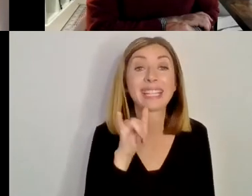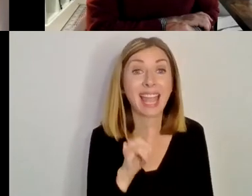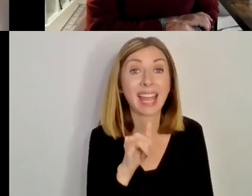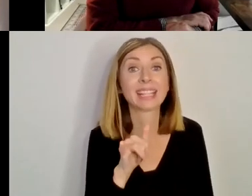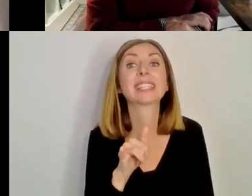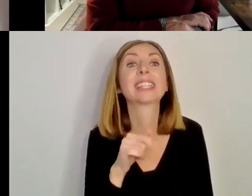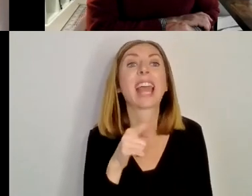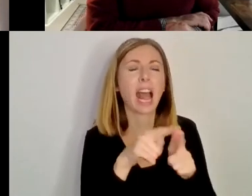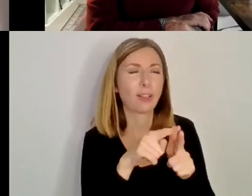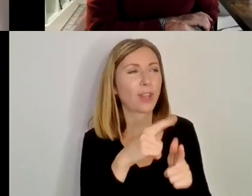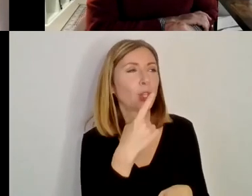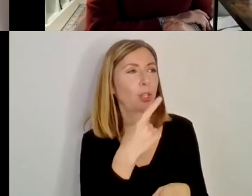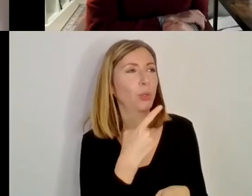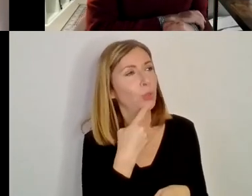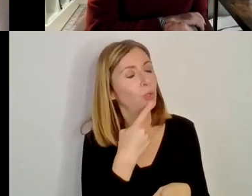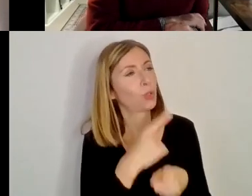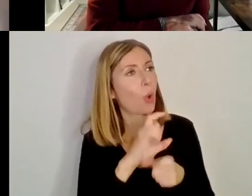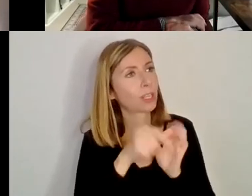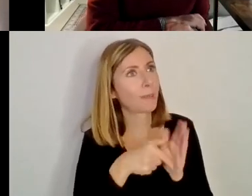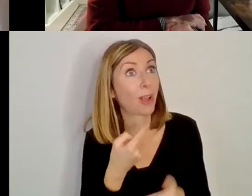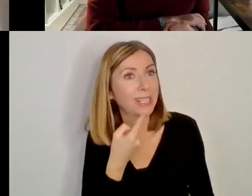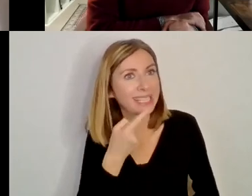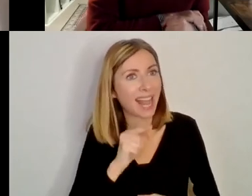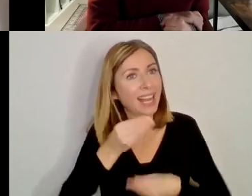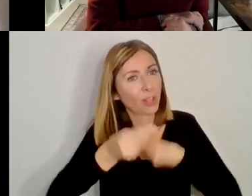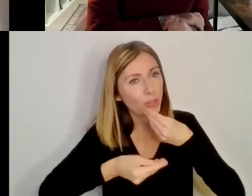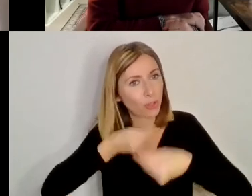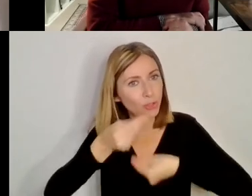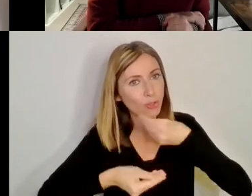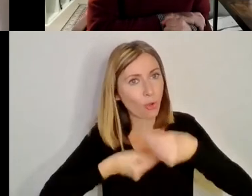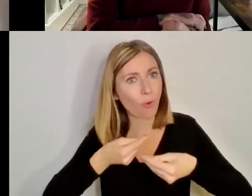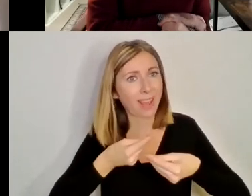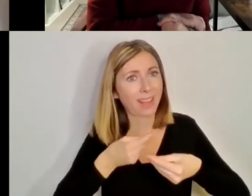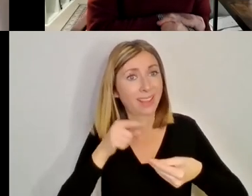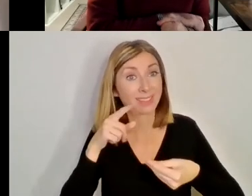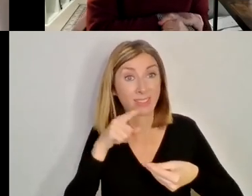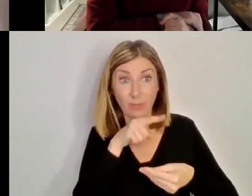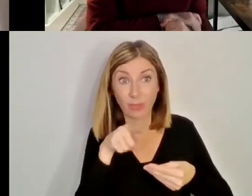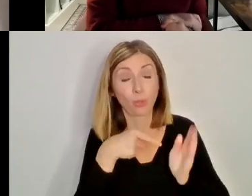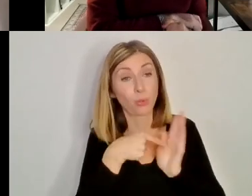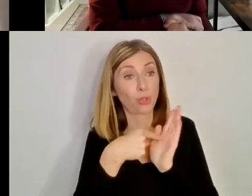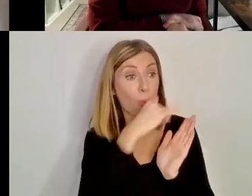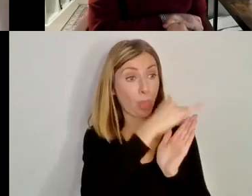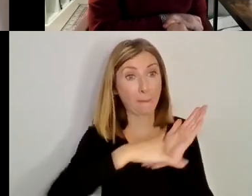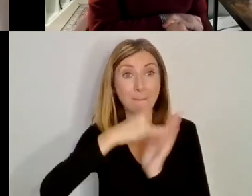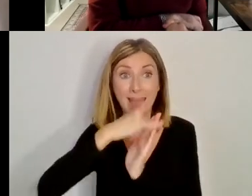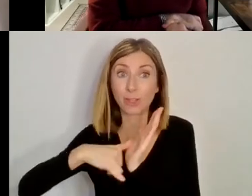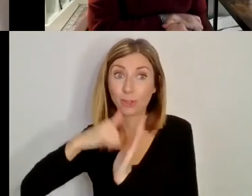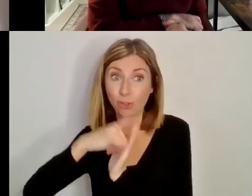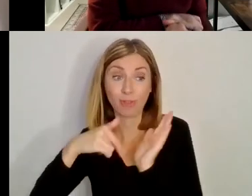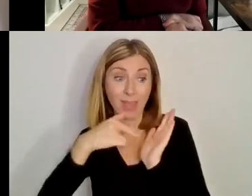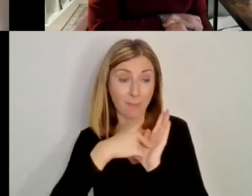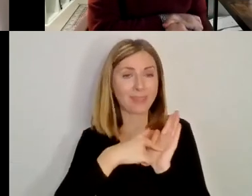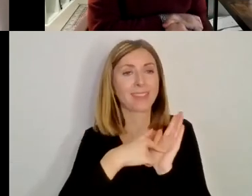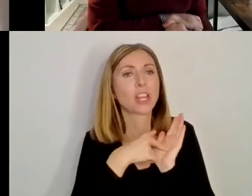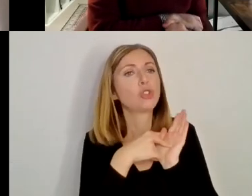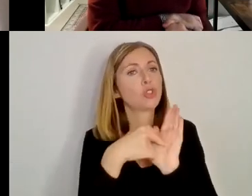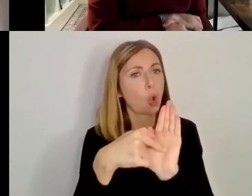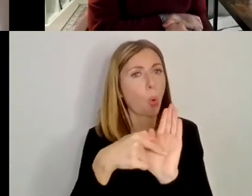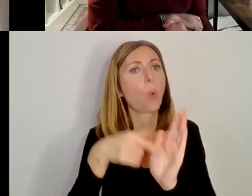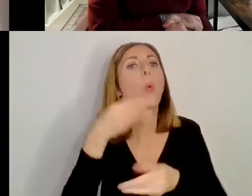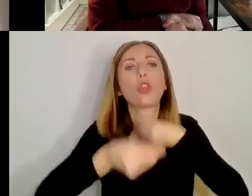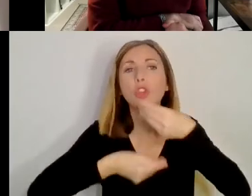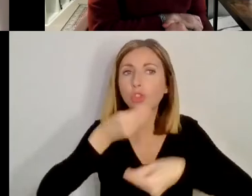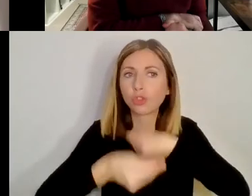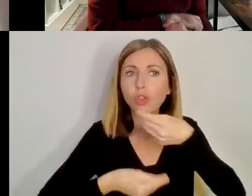you mentioned, you know, and telling the story, I mean, really a lot of the manuscripts, even, you know, when we look at the flight of the airs, that it's telling the story, it's telling what